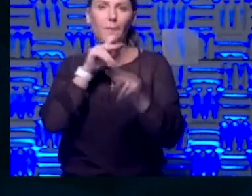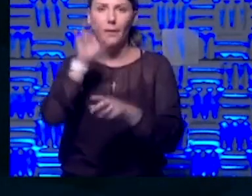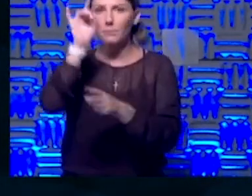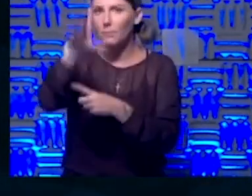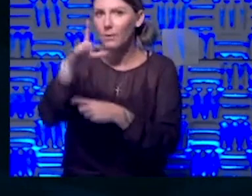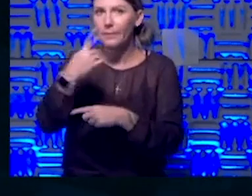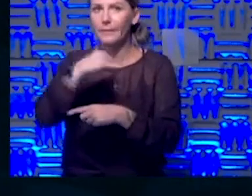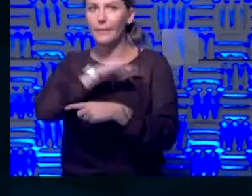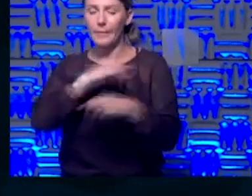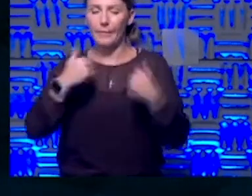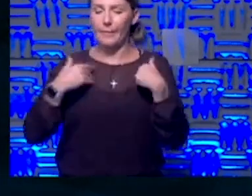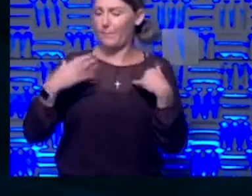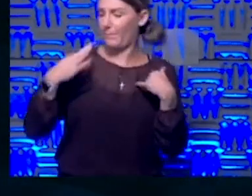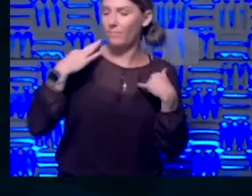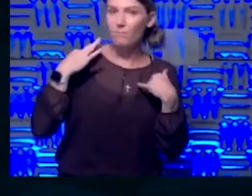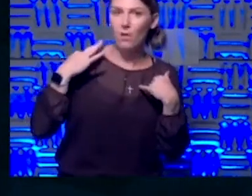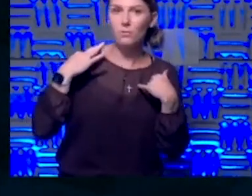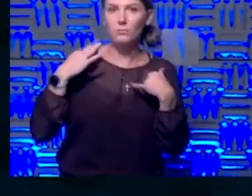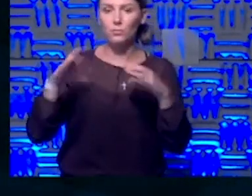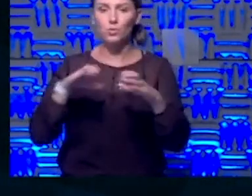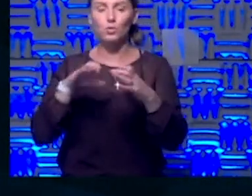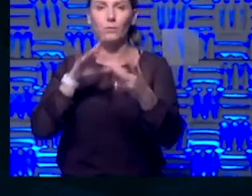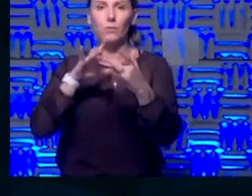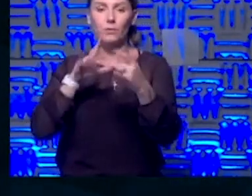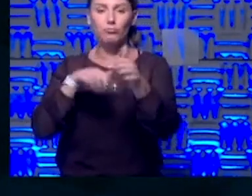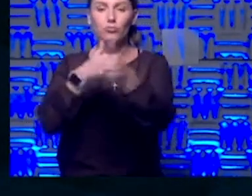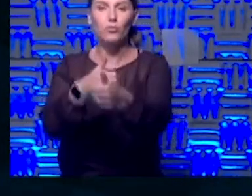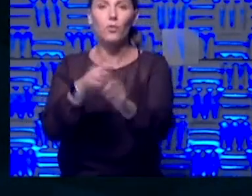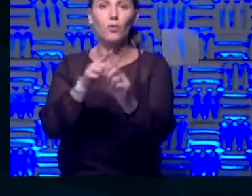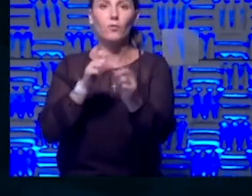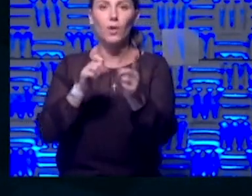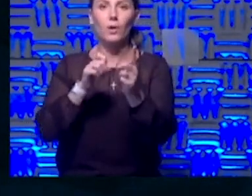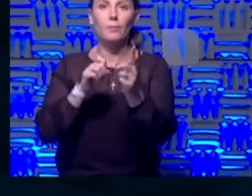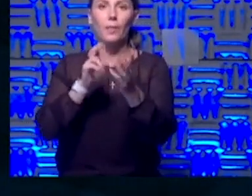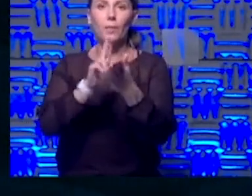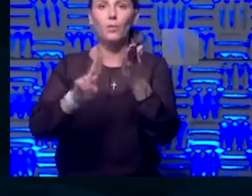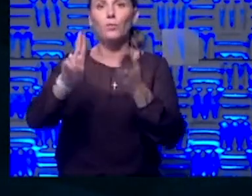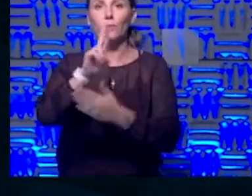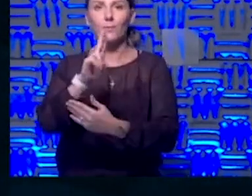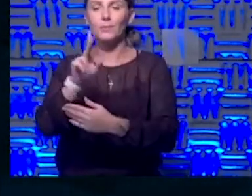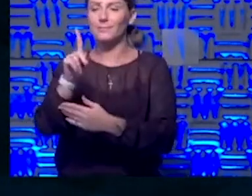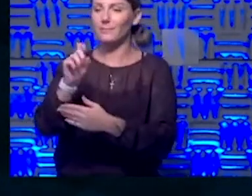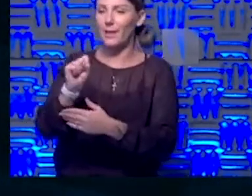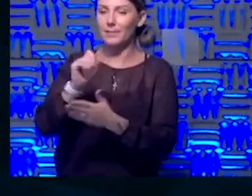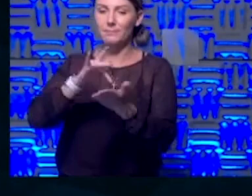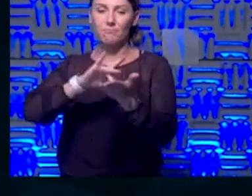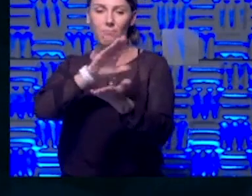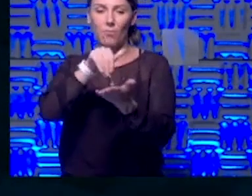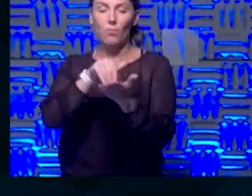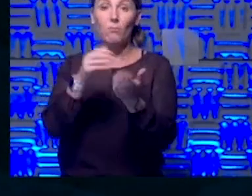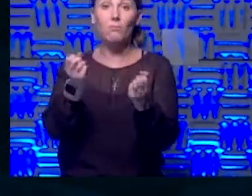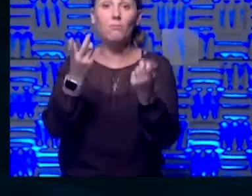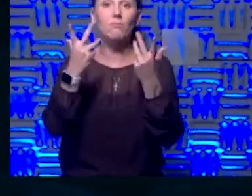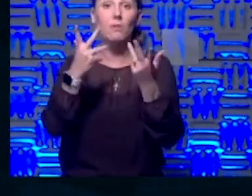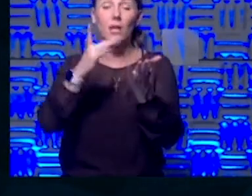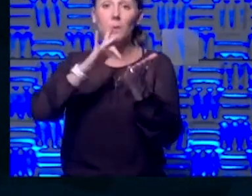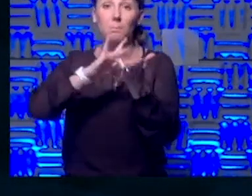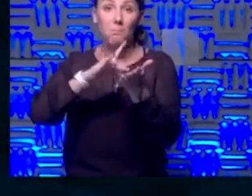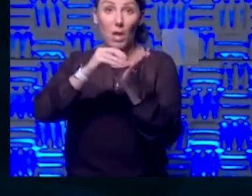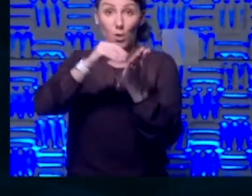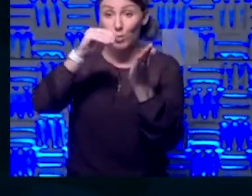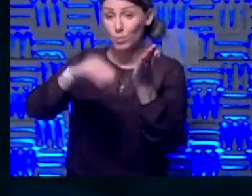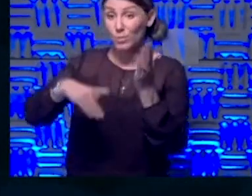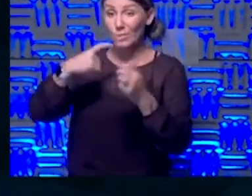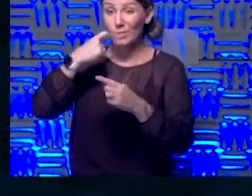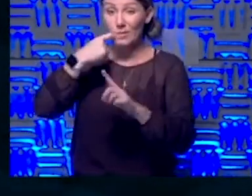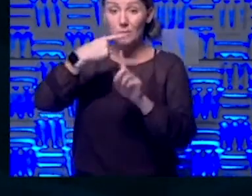had volunteers doing contact tracing from the University of Kansas Medical Center. We had a lot of medical students over the last few months, but a